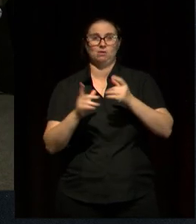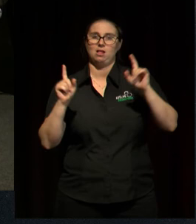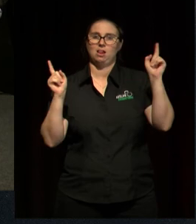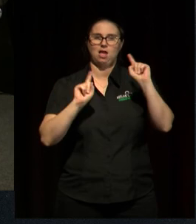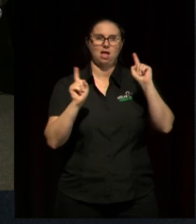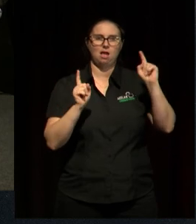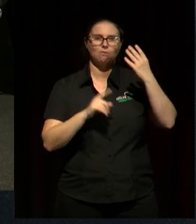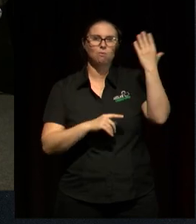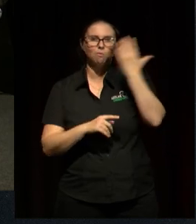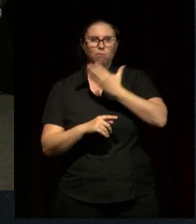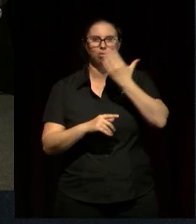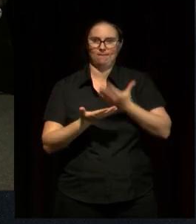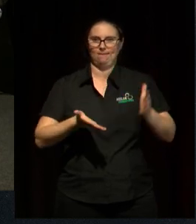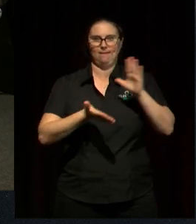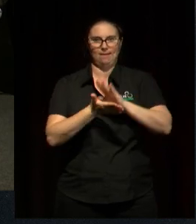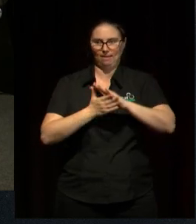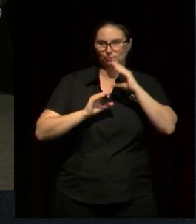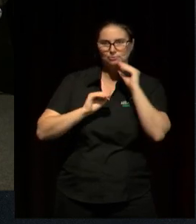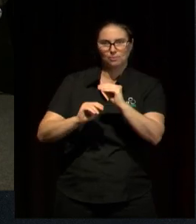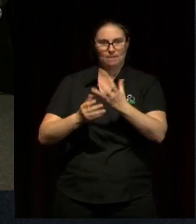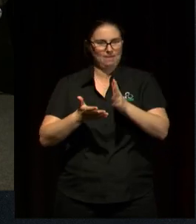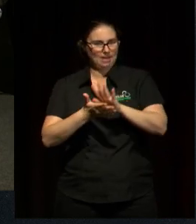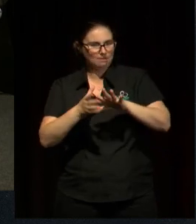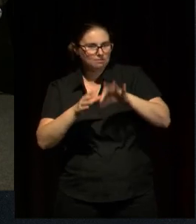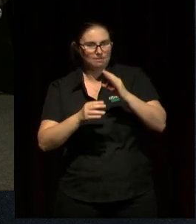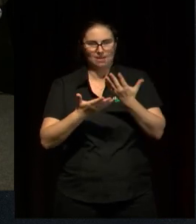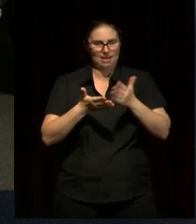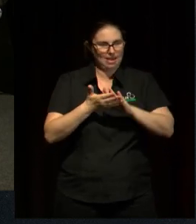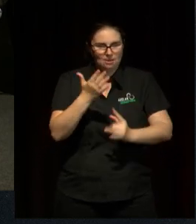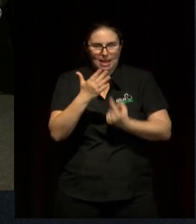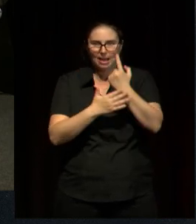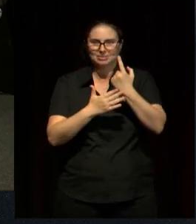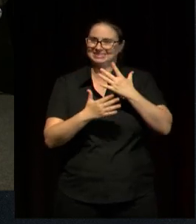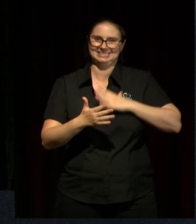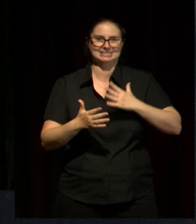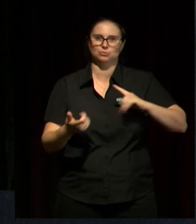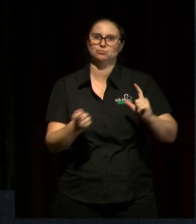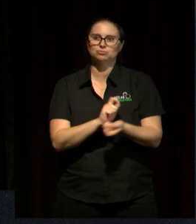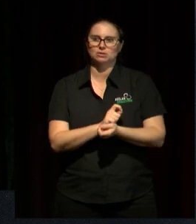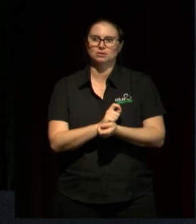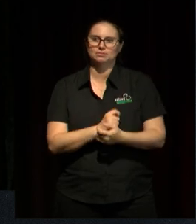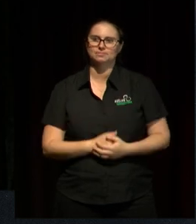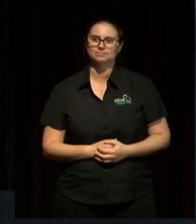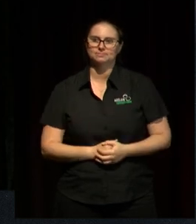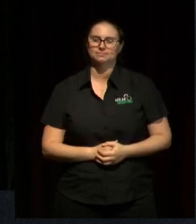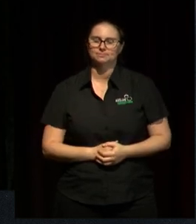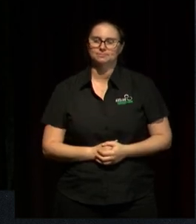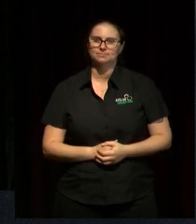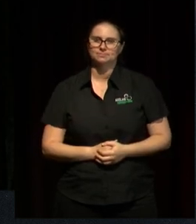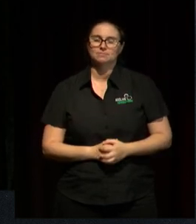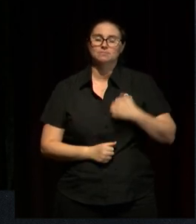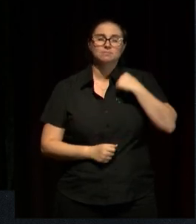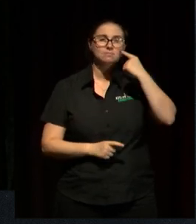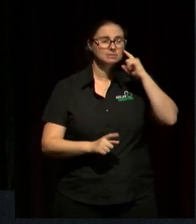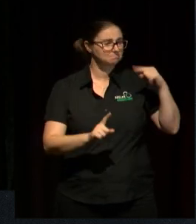needs to be regenerated. We have seen, I think in the past 40 years, a slipping,